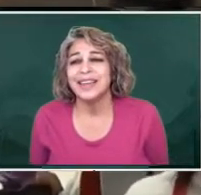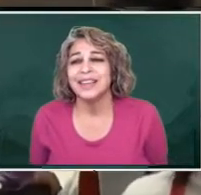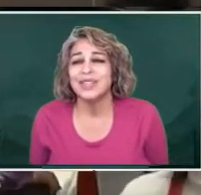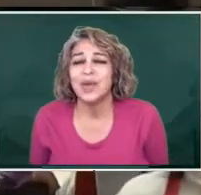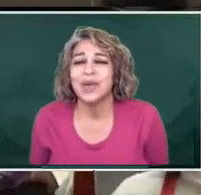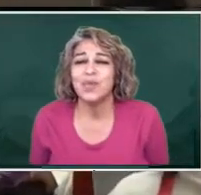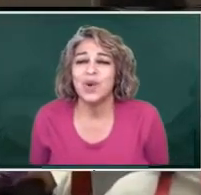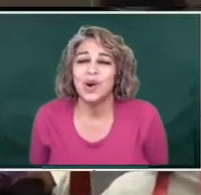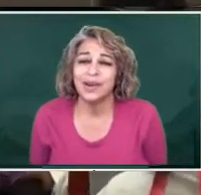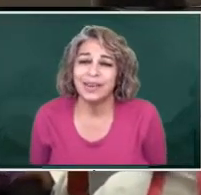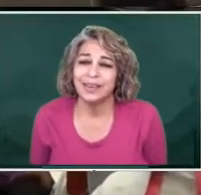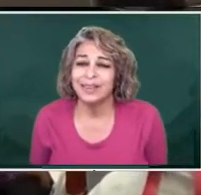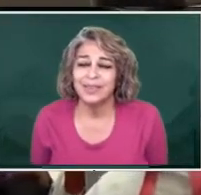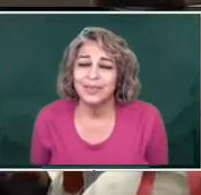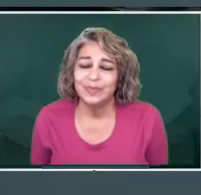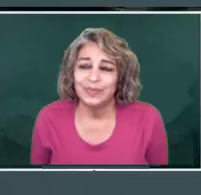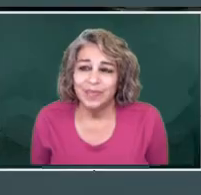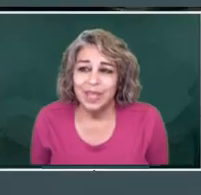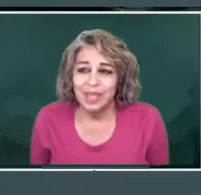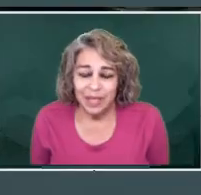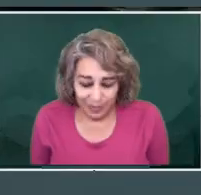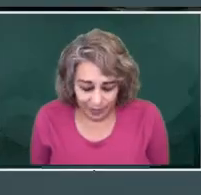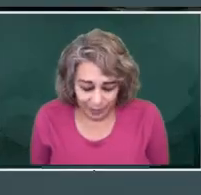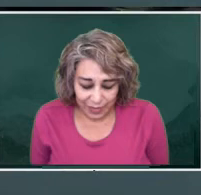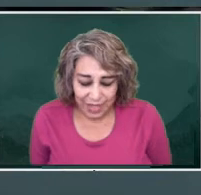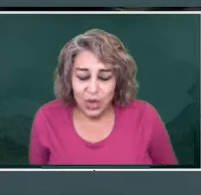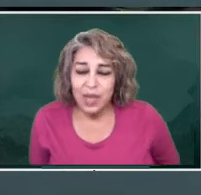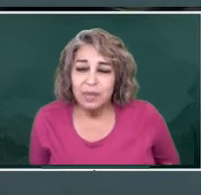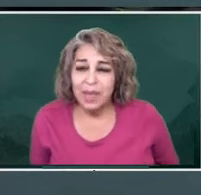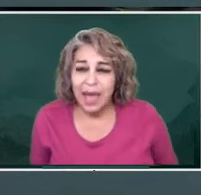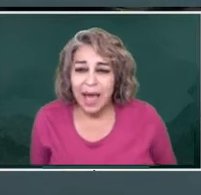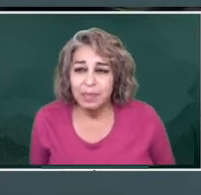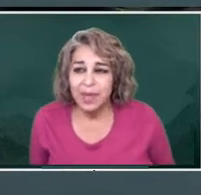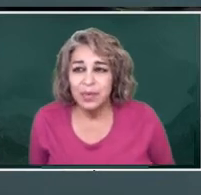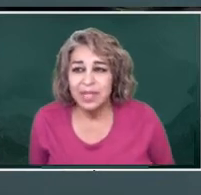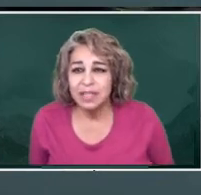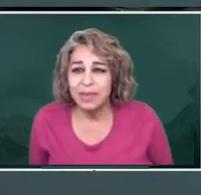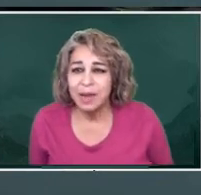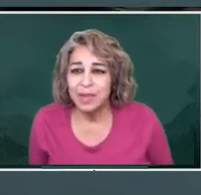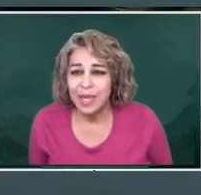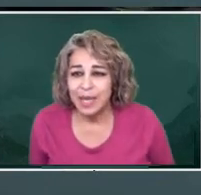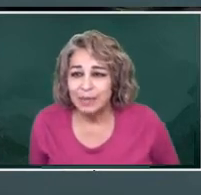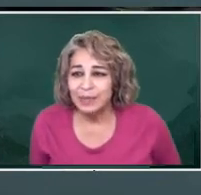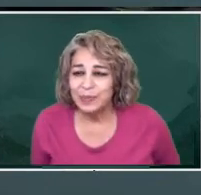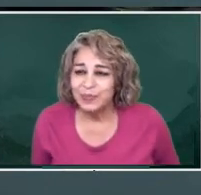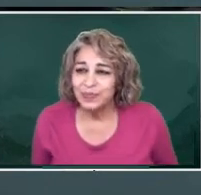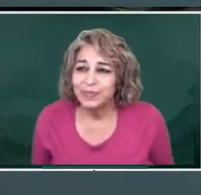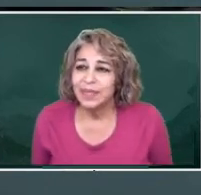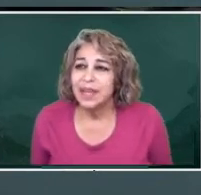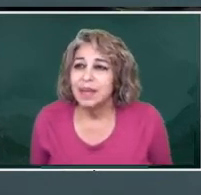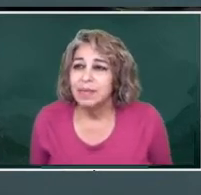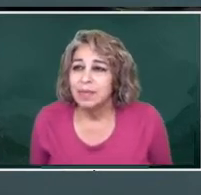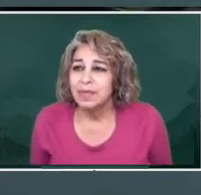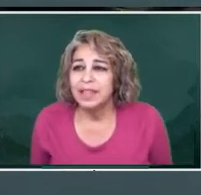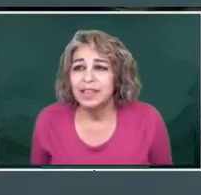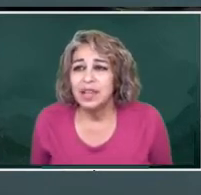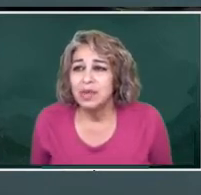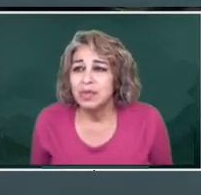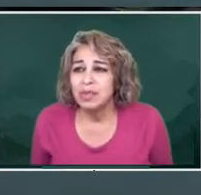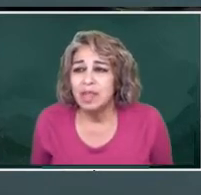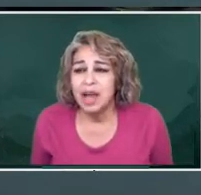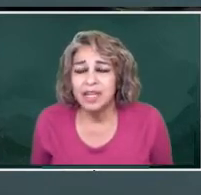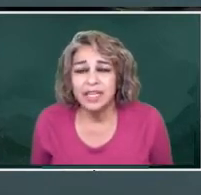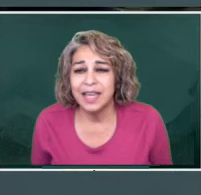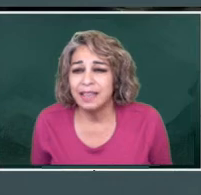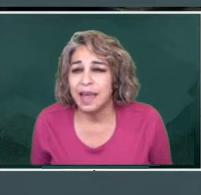study, so he can work, so he can be happy with his family, that the